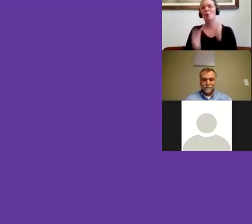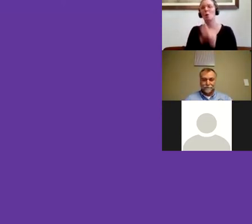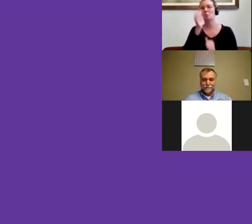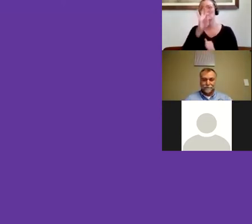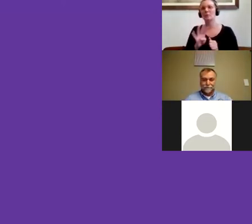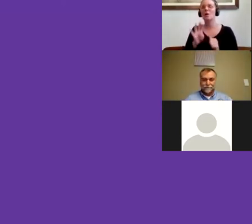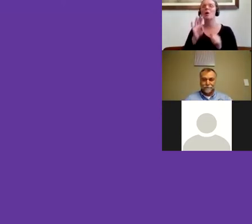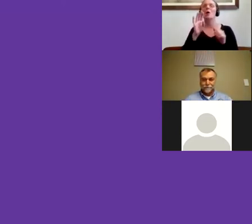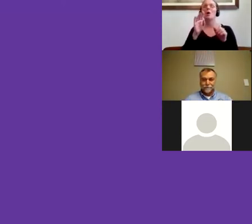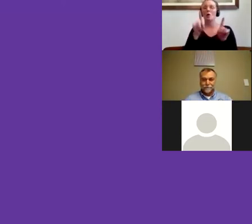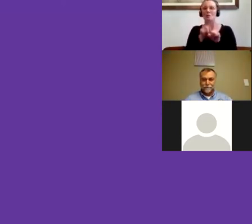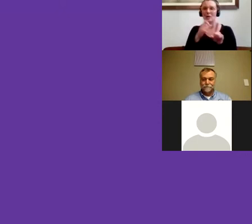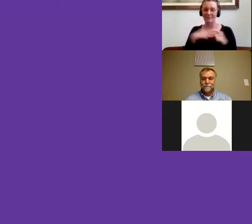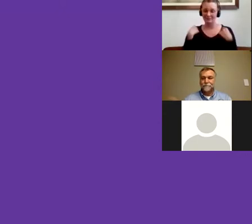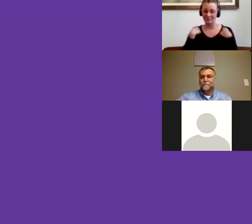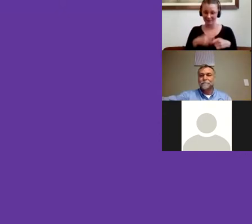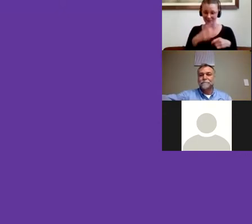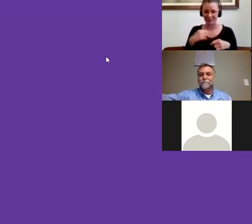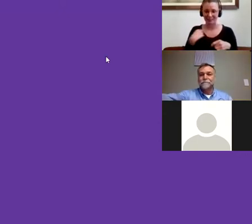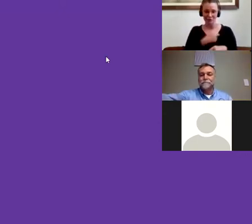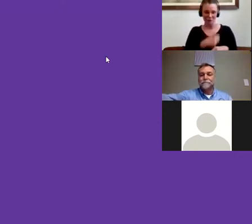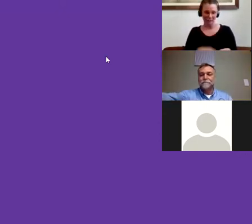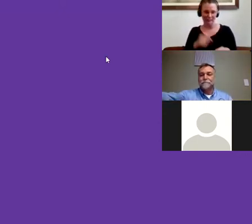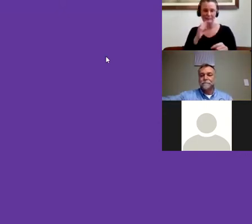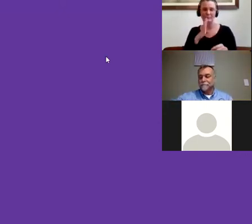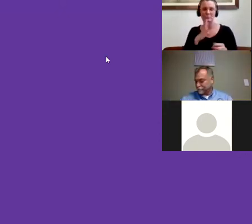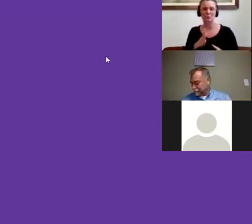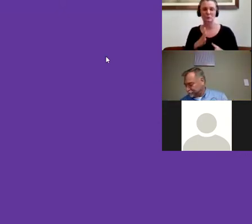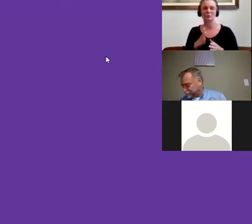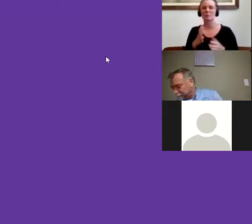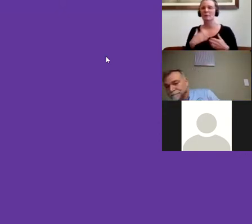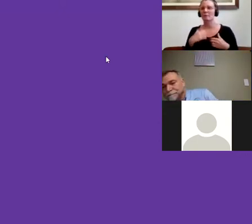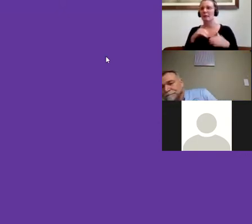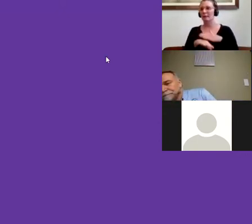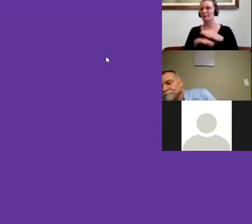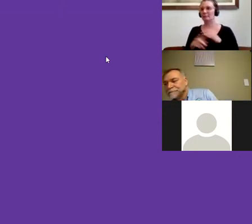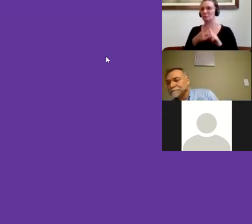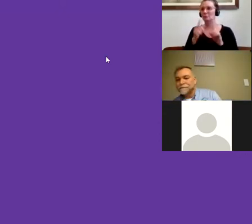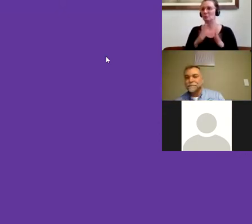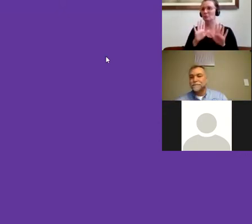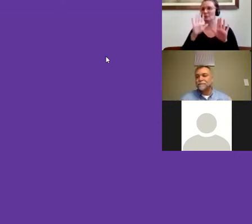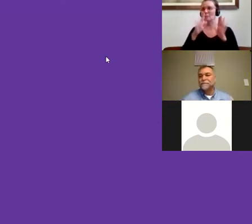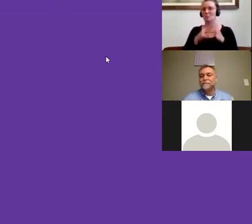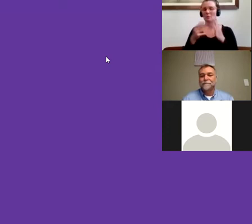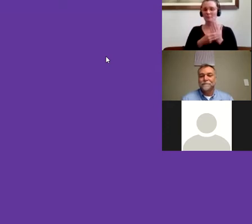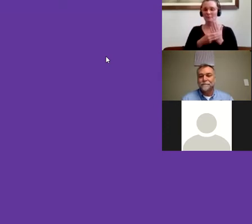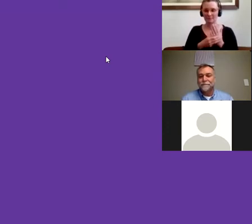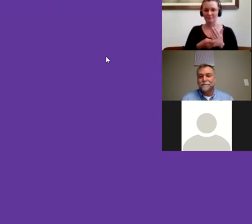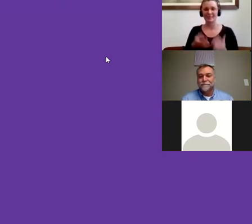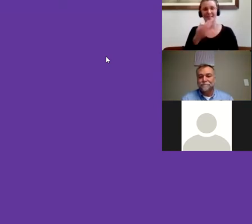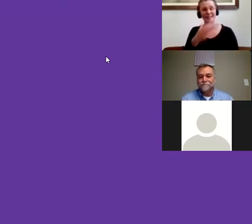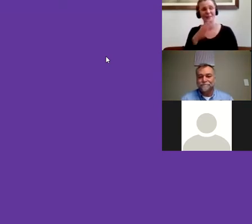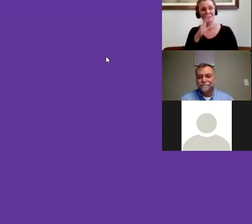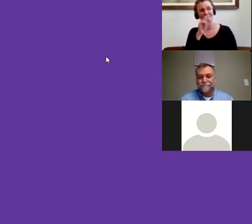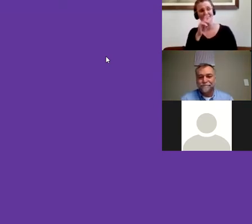speakers in the group having access to this wonderful program. So thank you very much Sandy and all the team